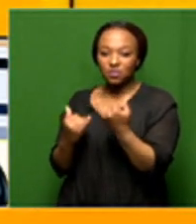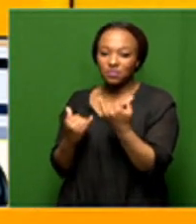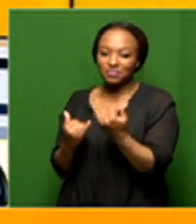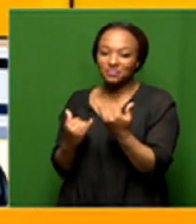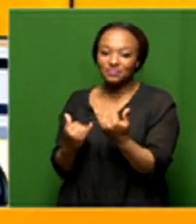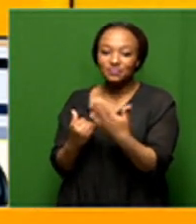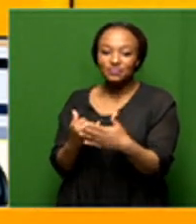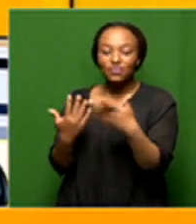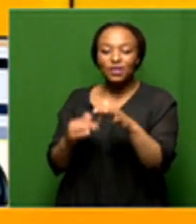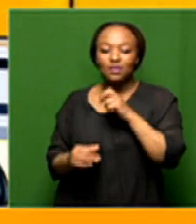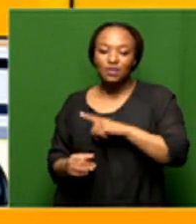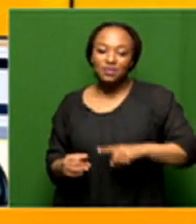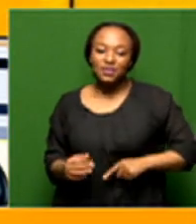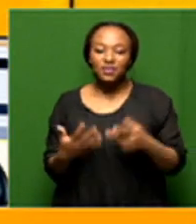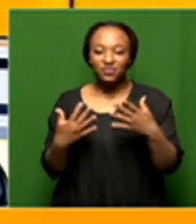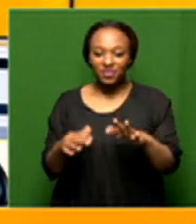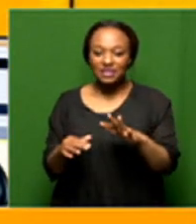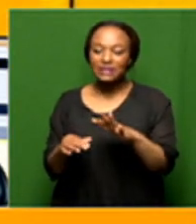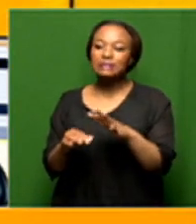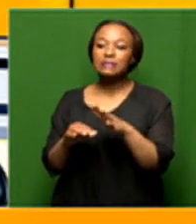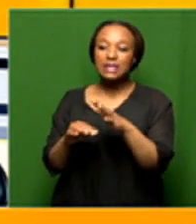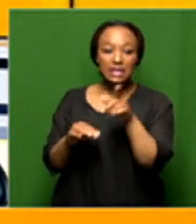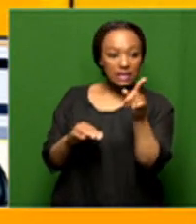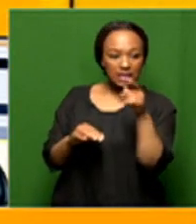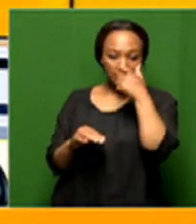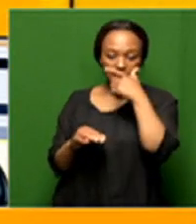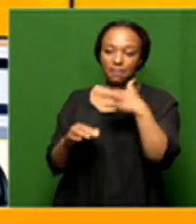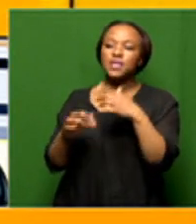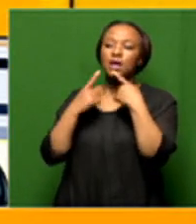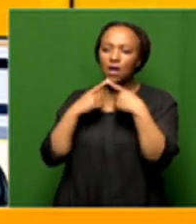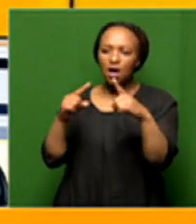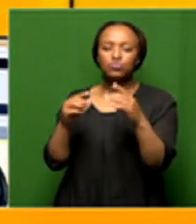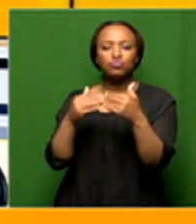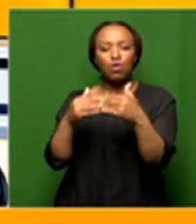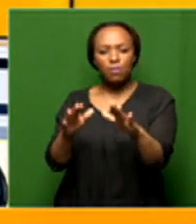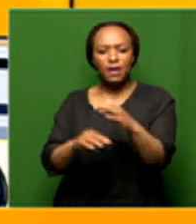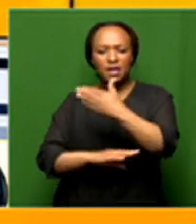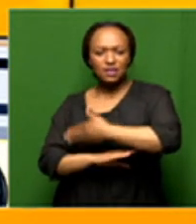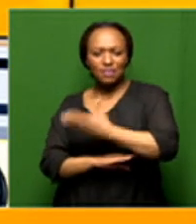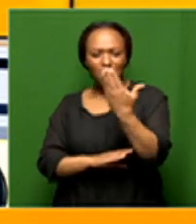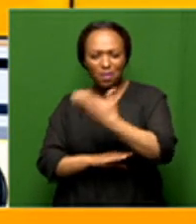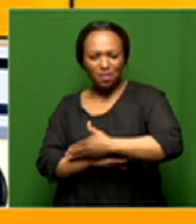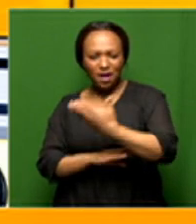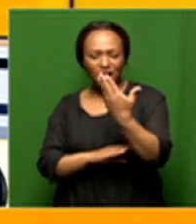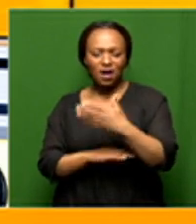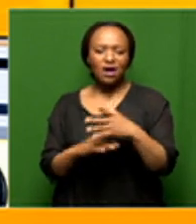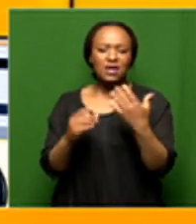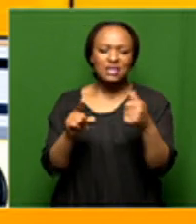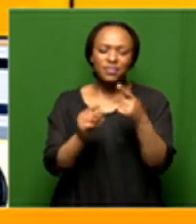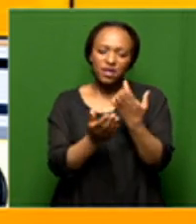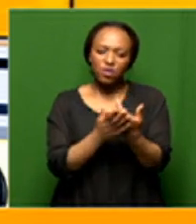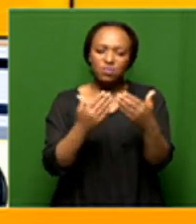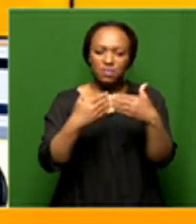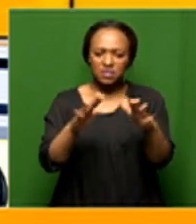president to talk to us and talk about opening up of our borders and the economy needs to get